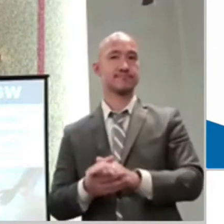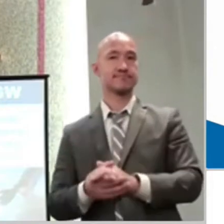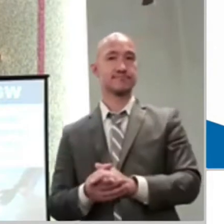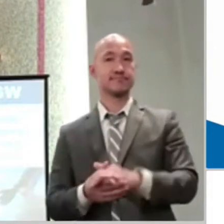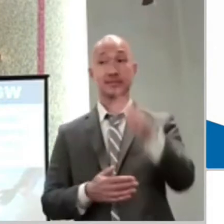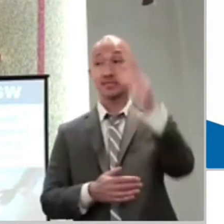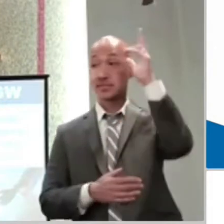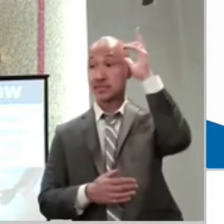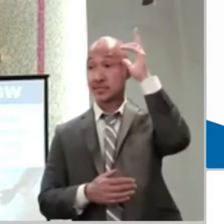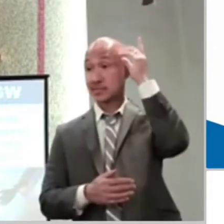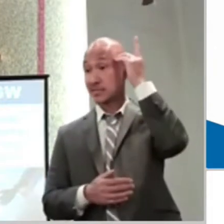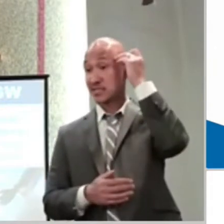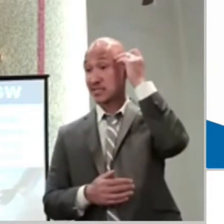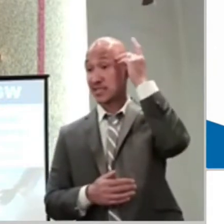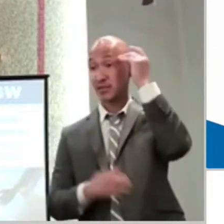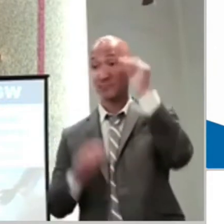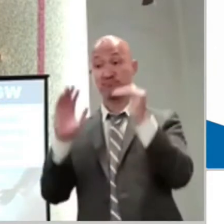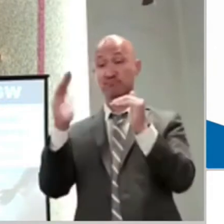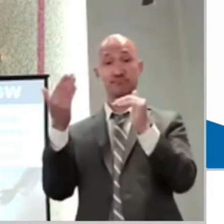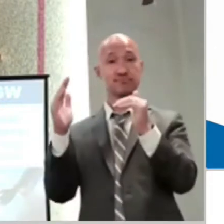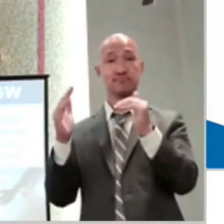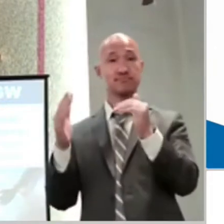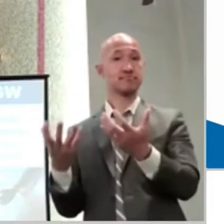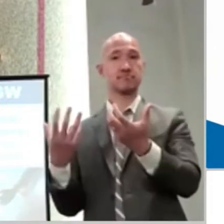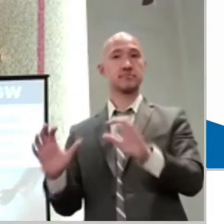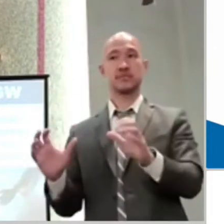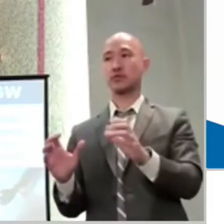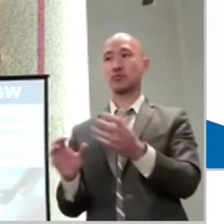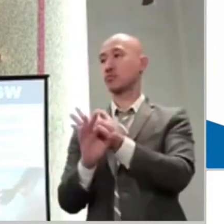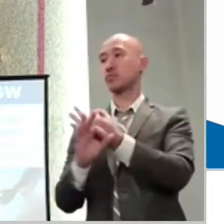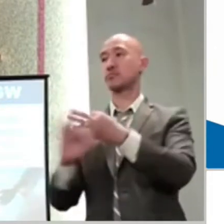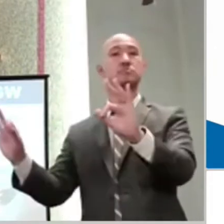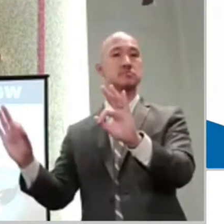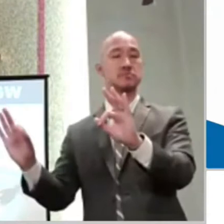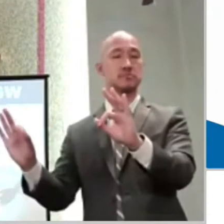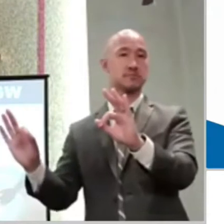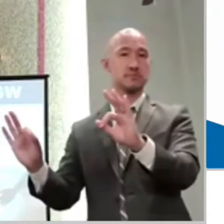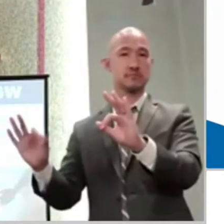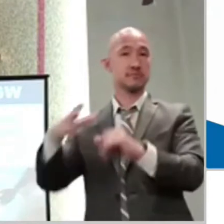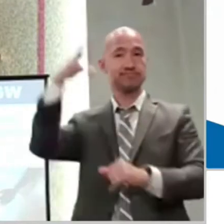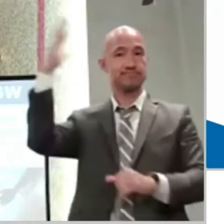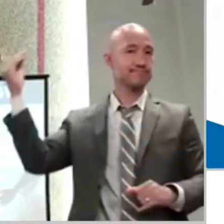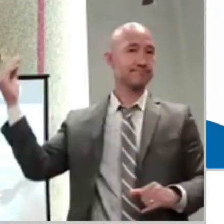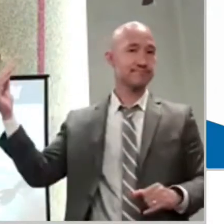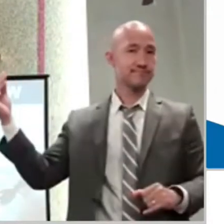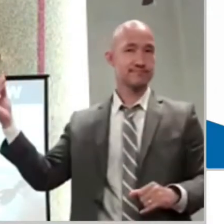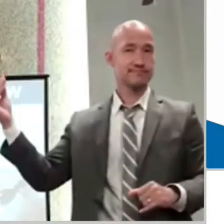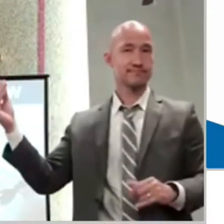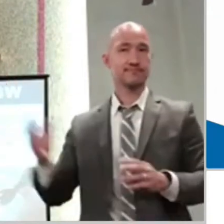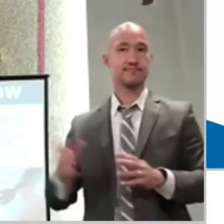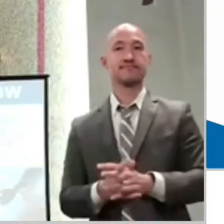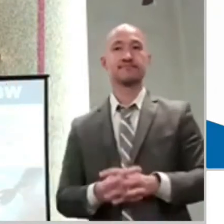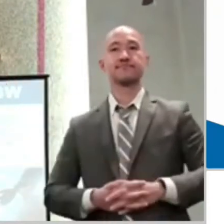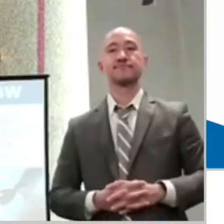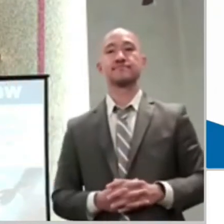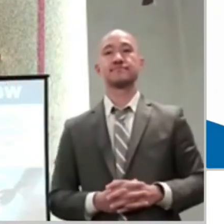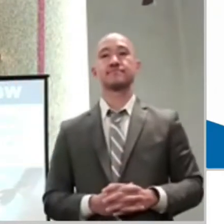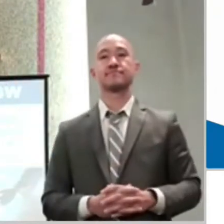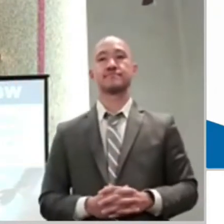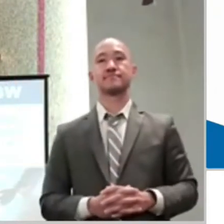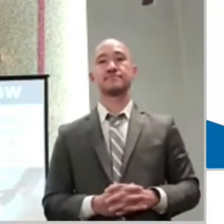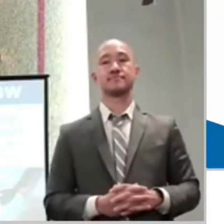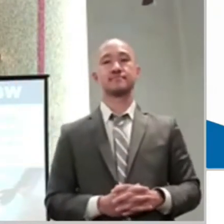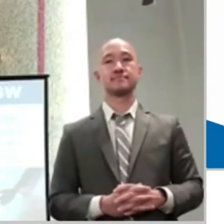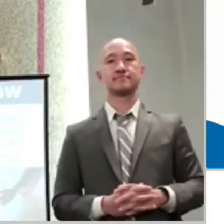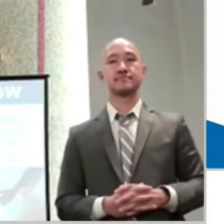be very uncomfortable choosing it, especially if you've been feeding that evil for a while. It's going to feel like it's even a part of